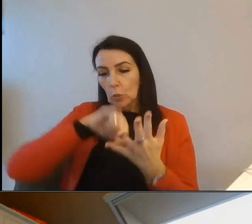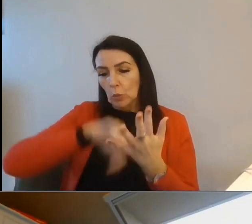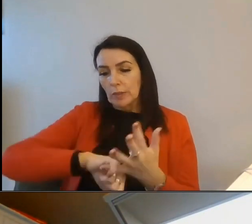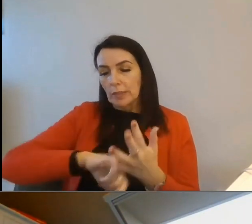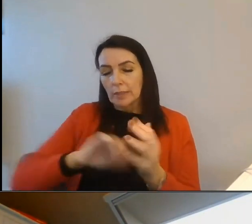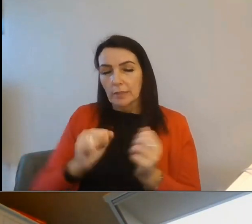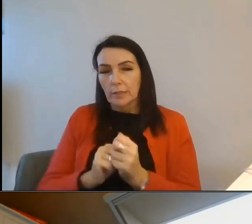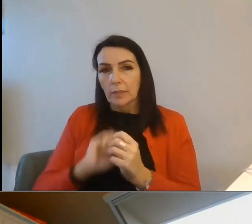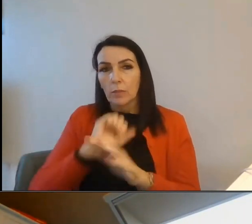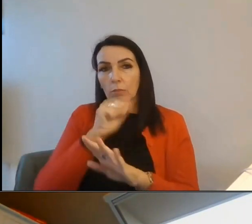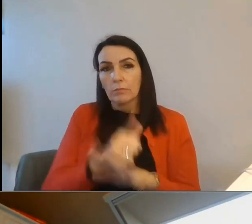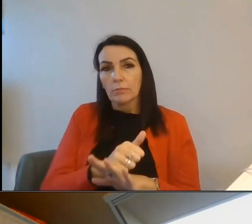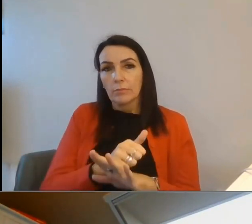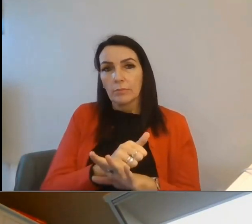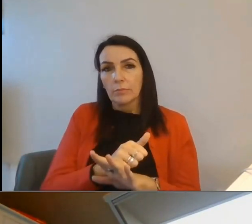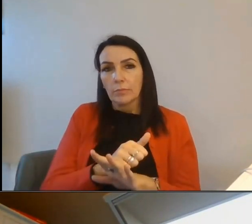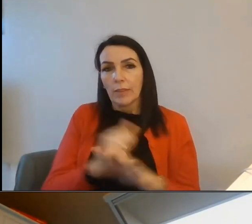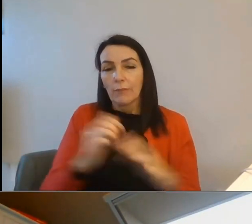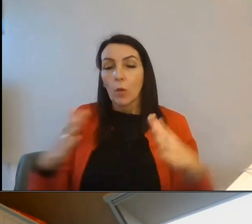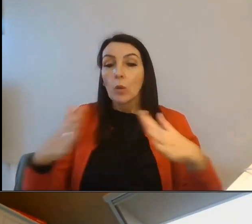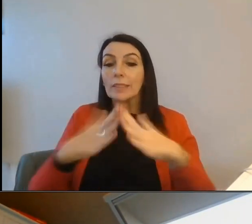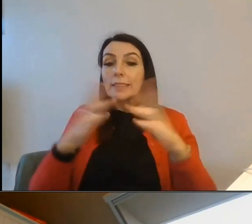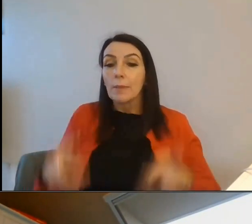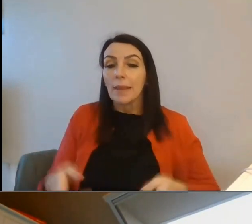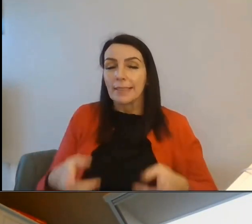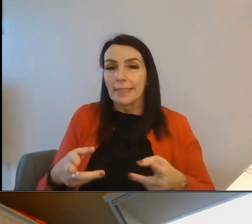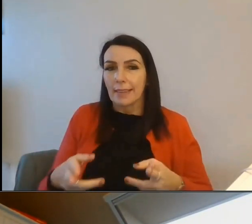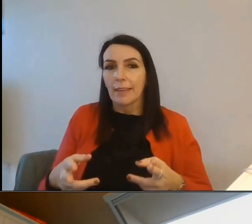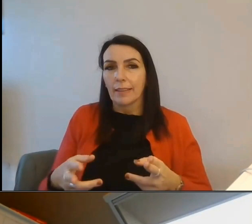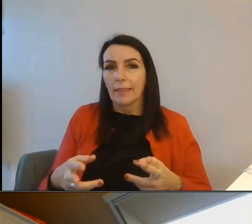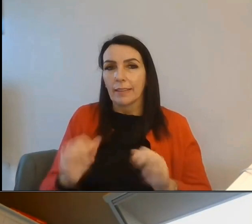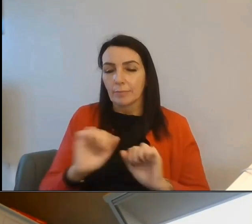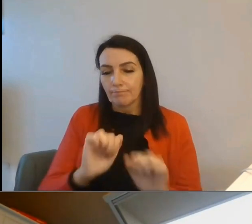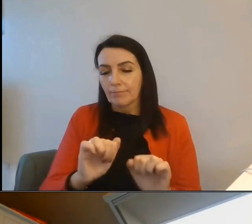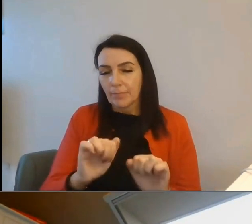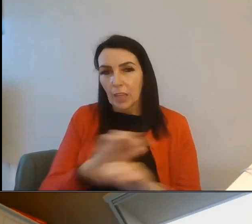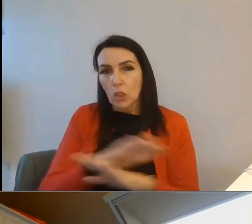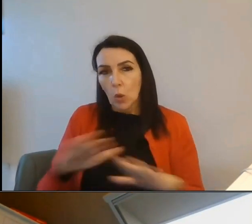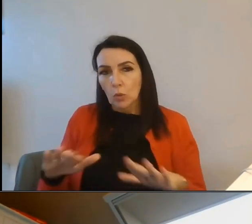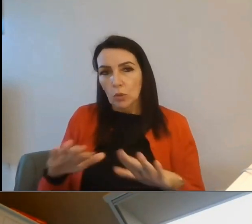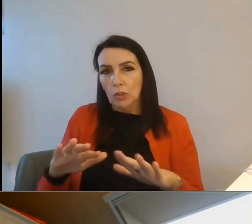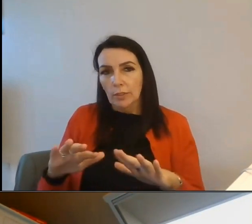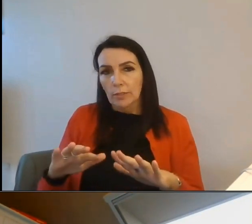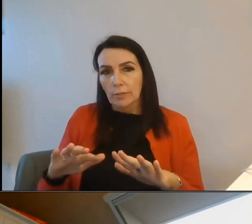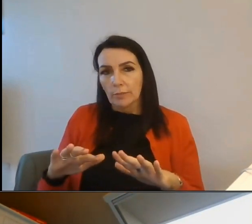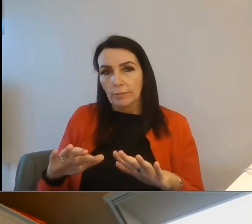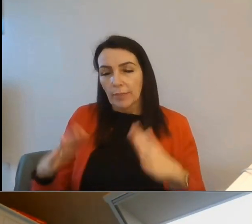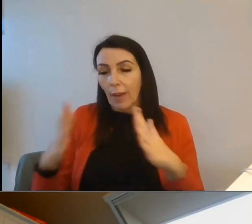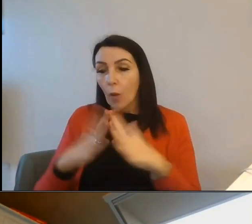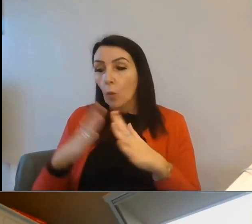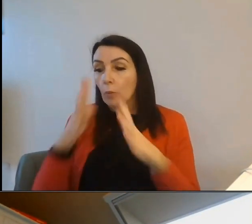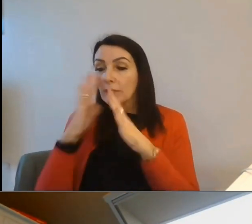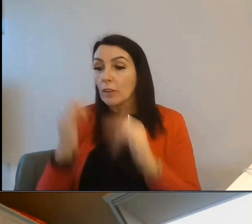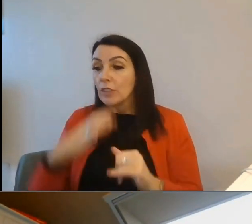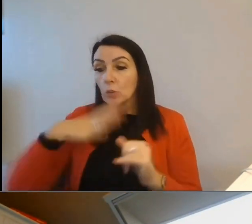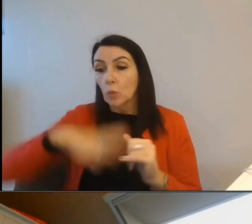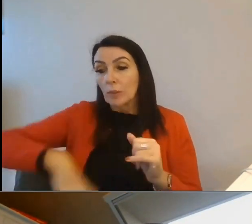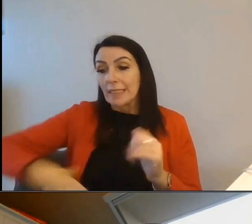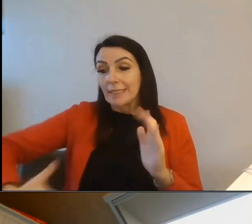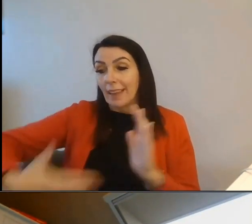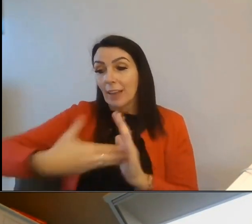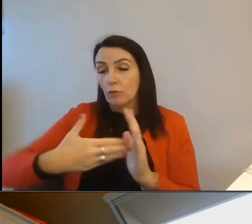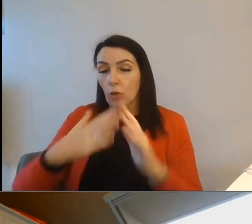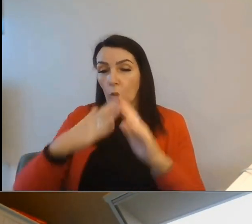has been developed to model domestic properties without the need for an extensive in-home survey. And it's a way to offer